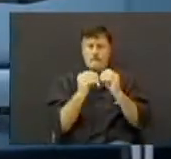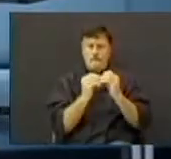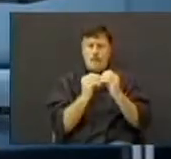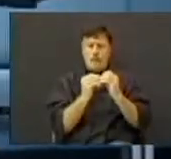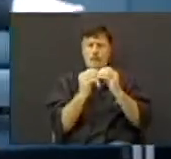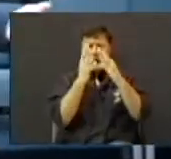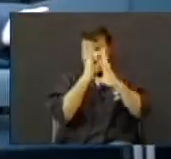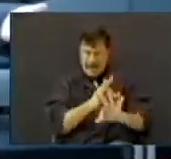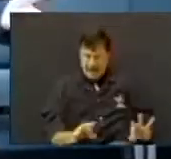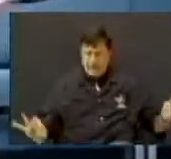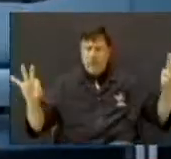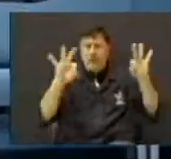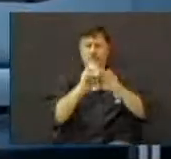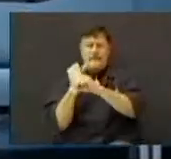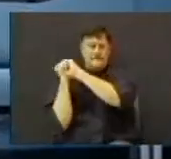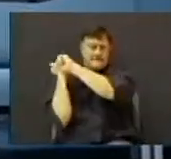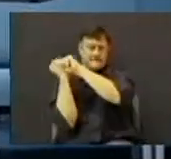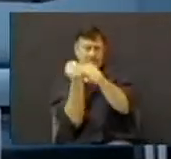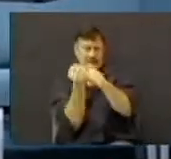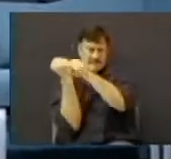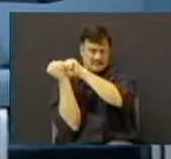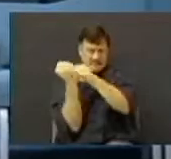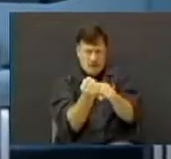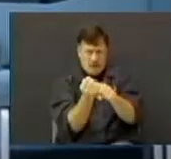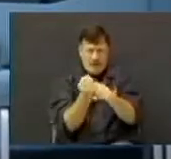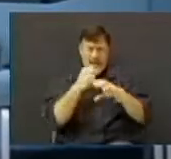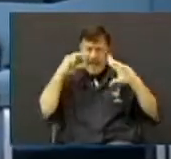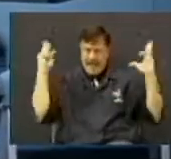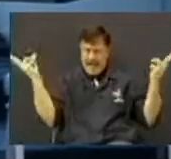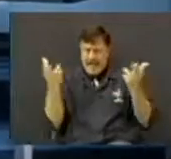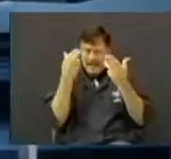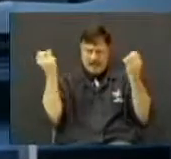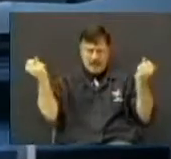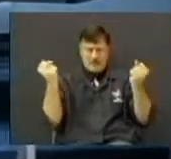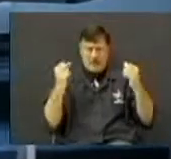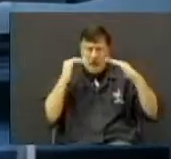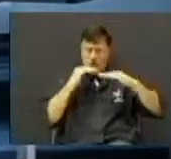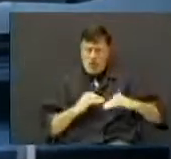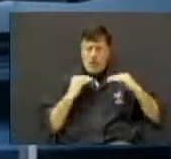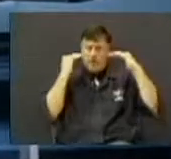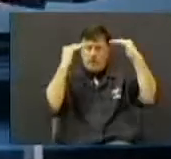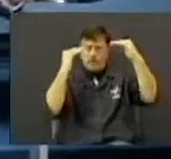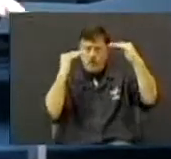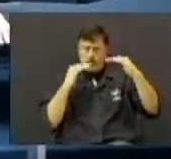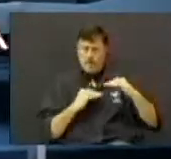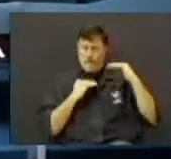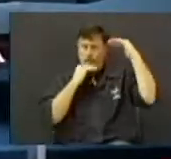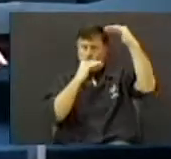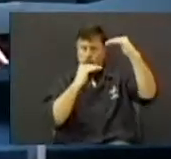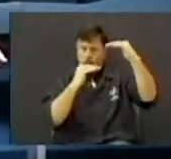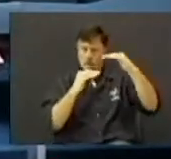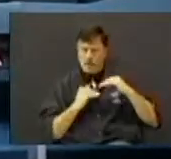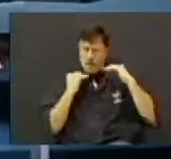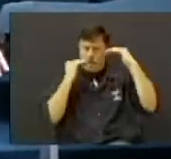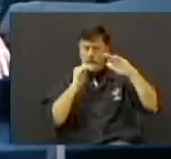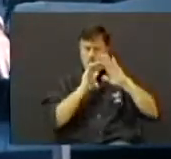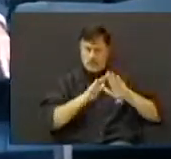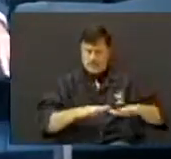baseball, hallelujah. If they're really bent towards serving God, promote it. Push it. Mama,